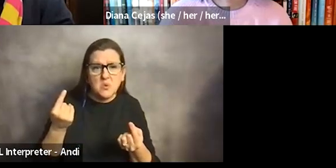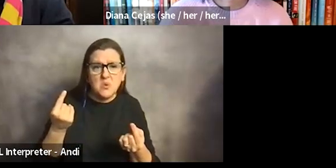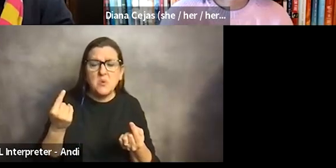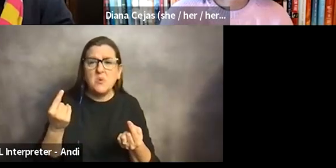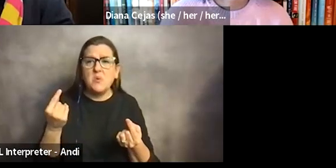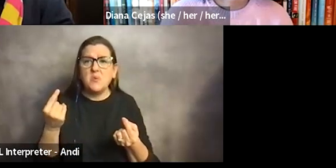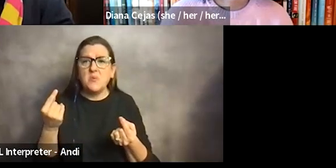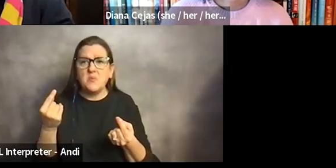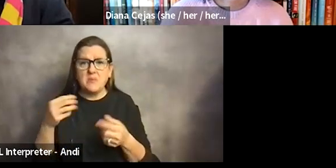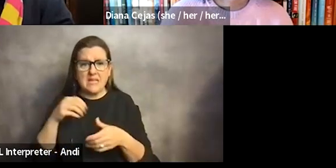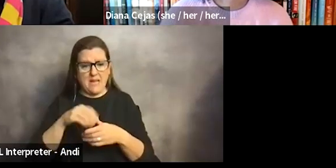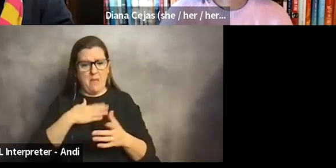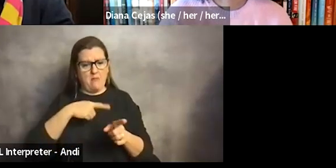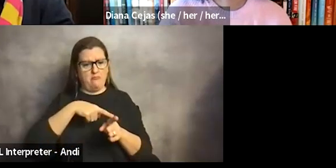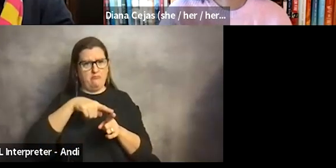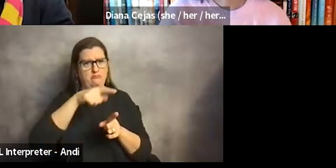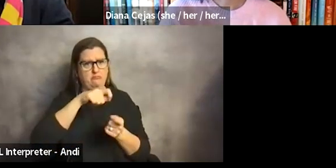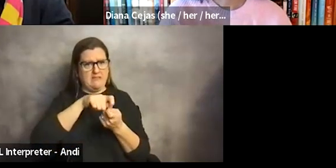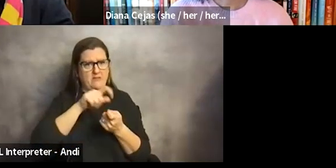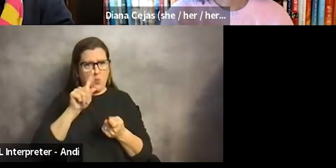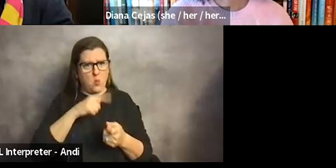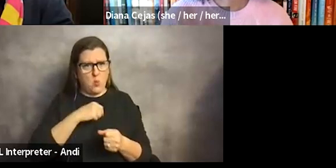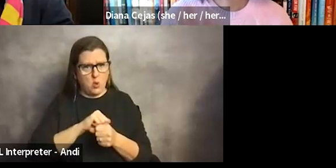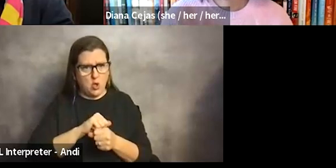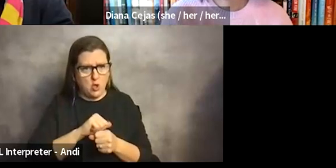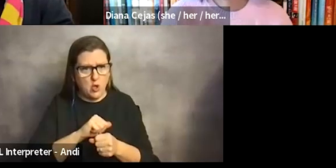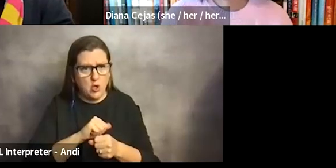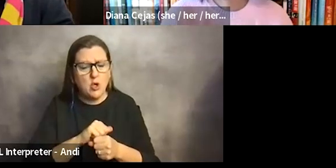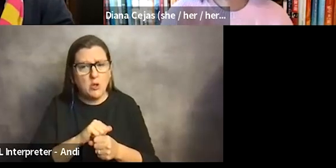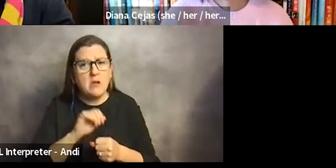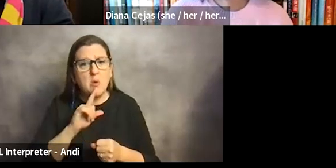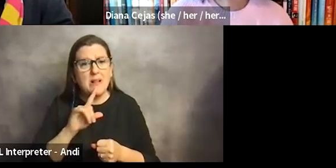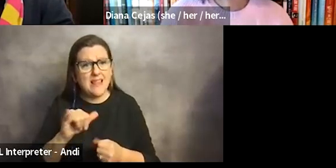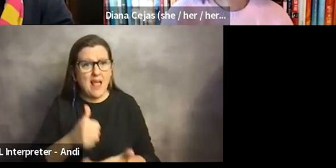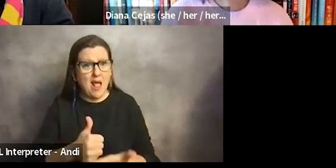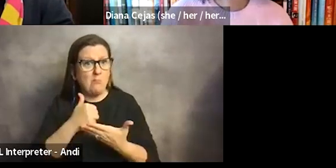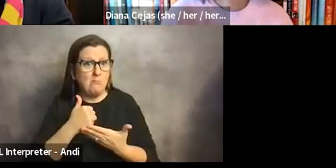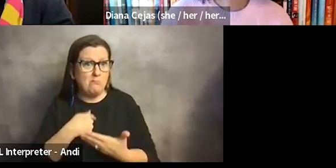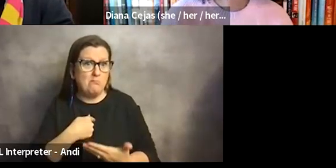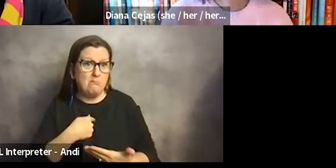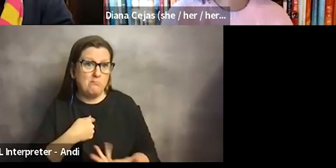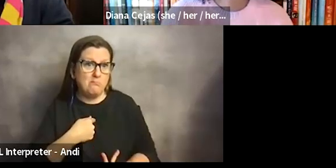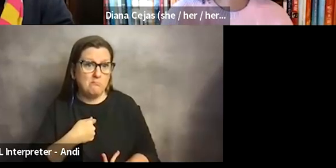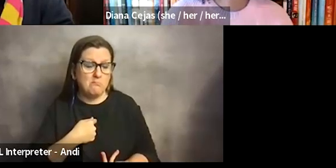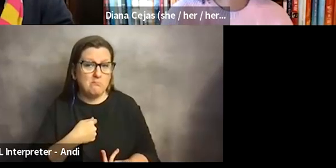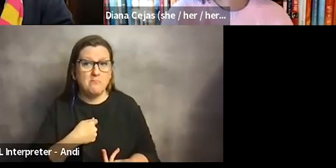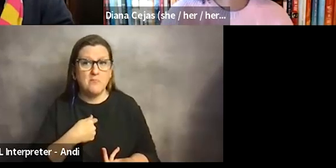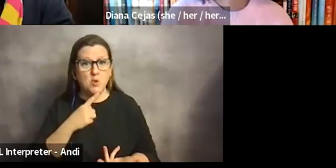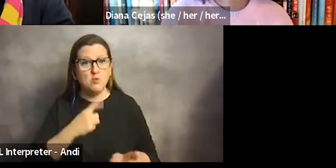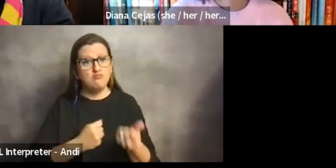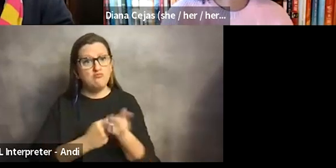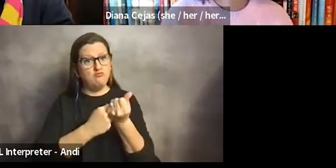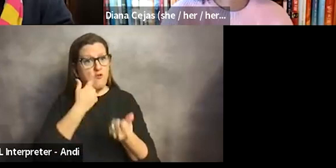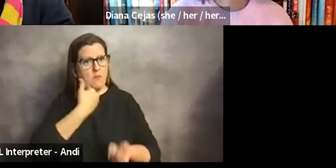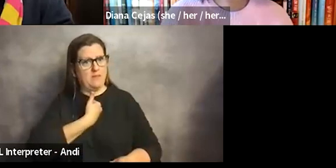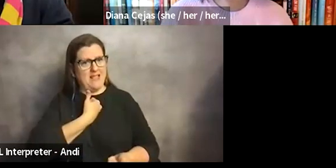within what I did, um, and where I worked. And, um, that did help me, um, you know, to stand up for myself, but also